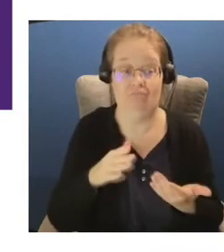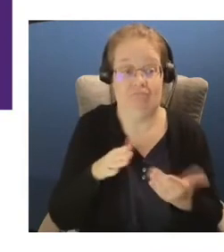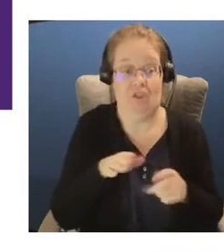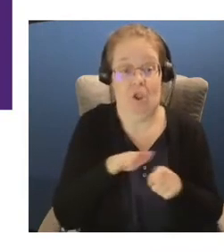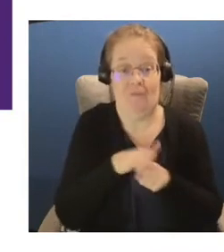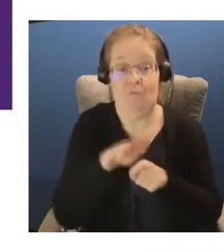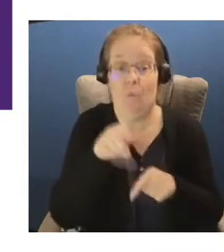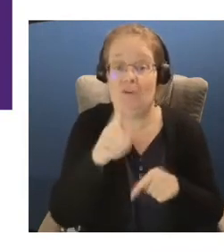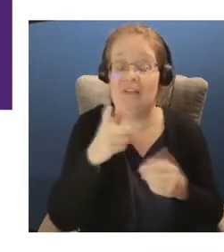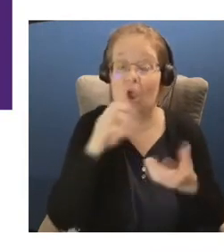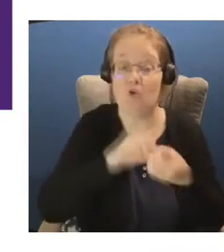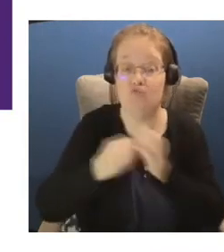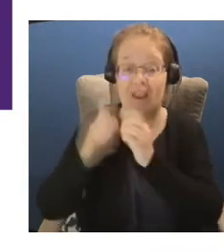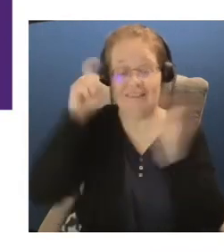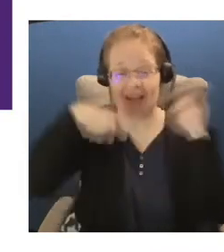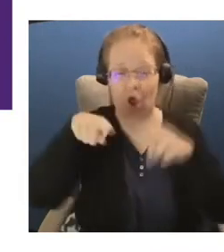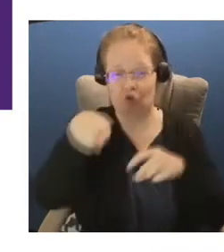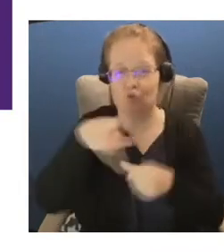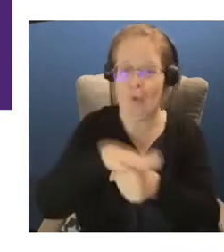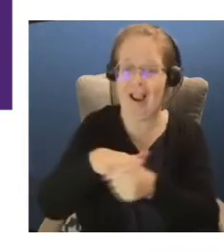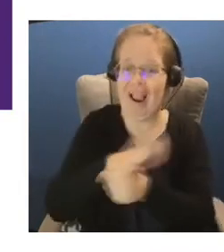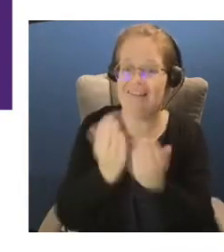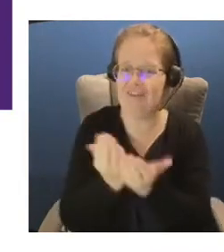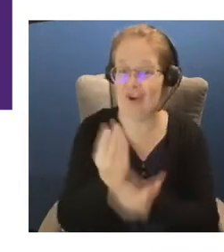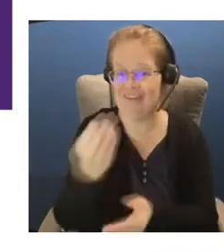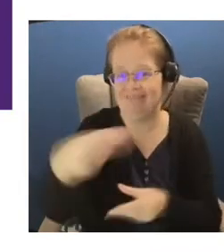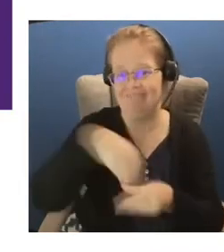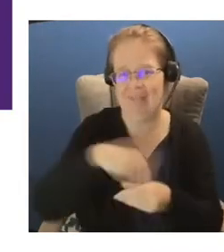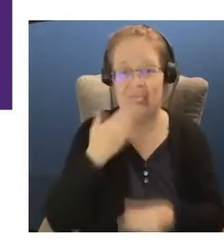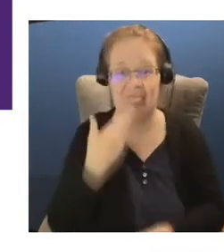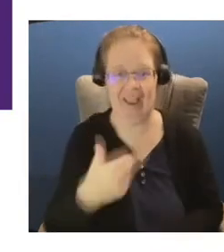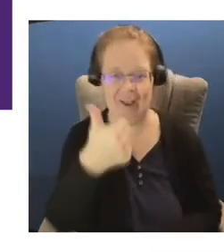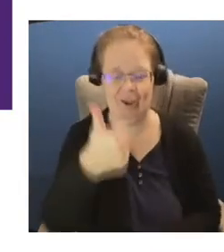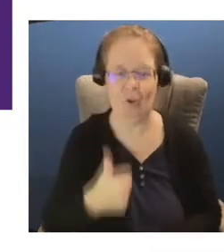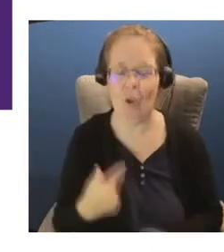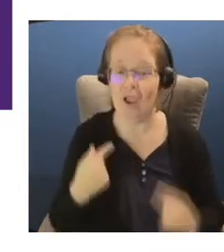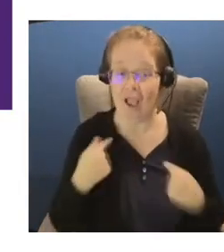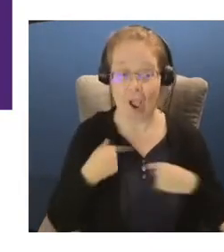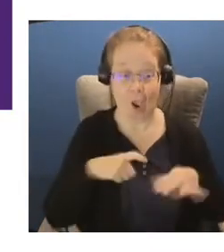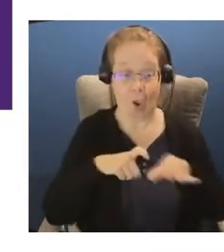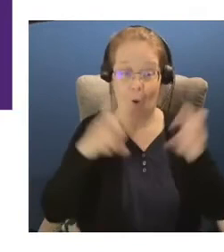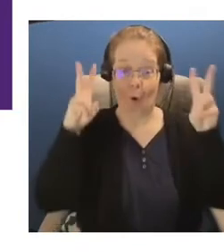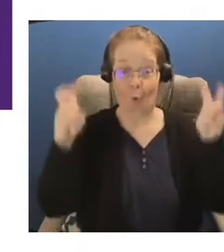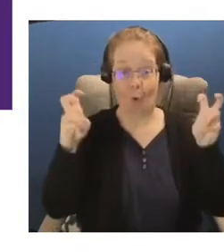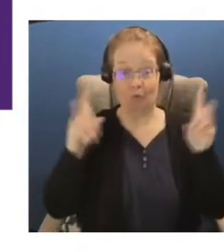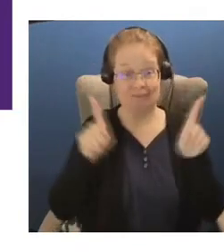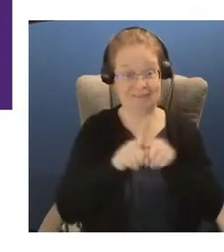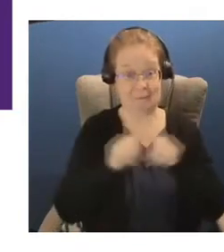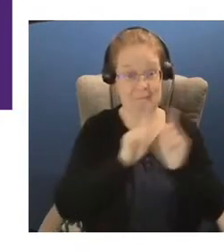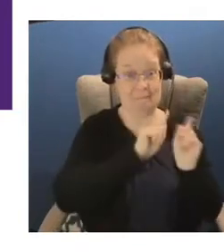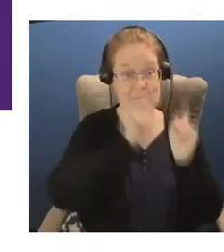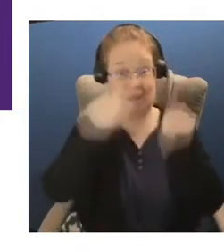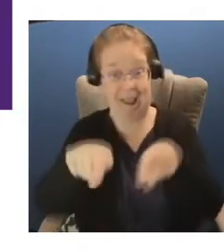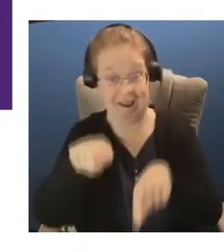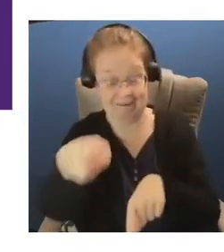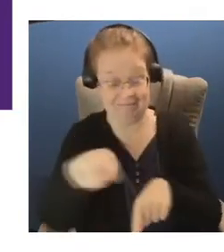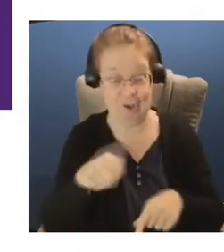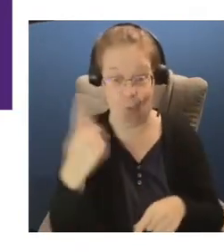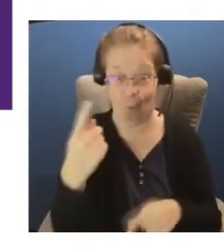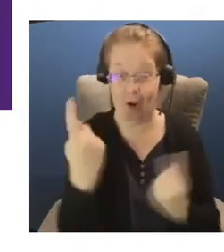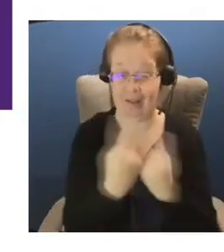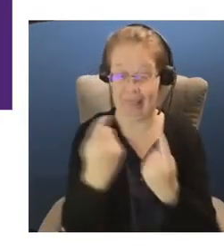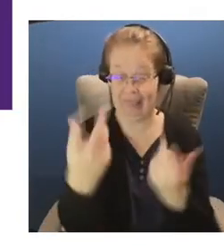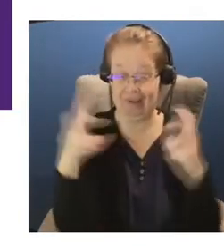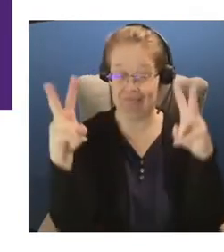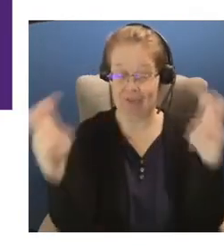studies there. And I almost want to end by quoting back yourself, which is one of the things that you said that if you